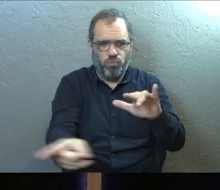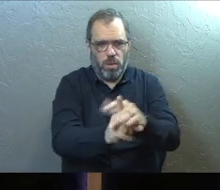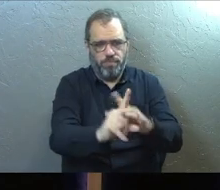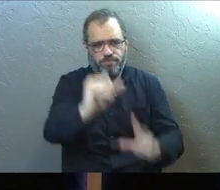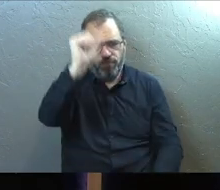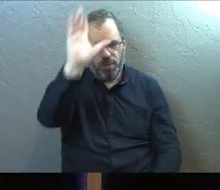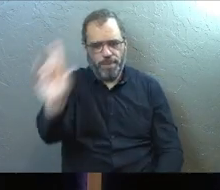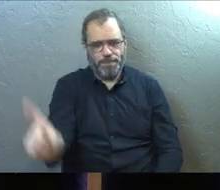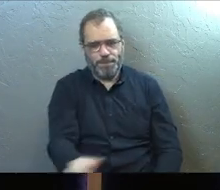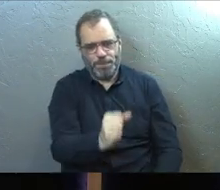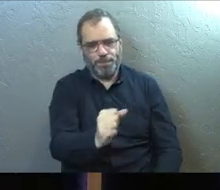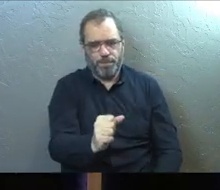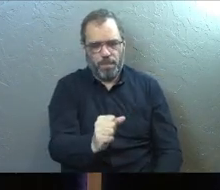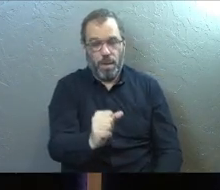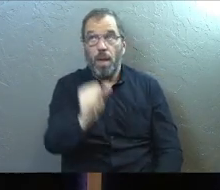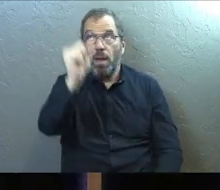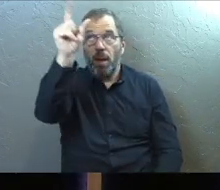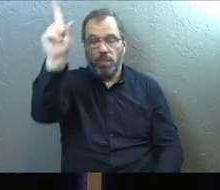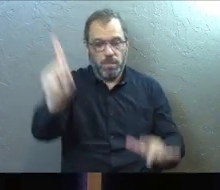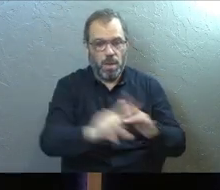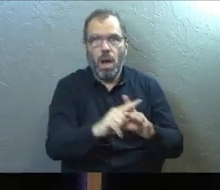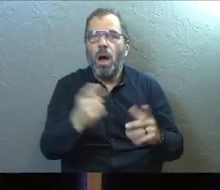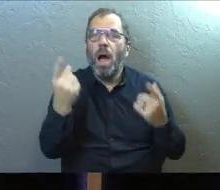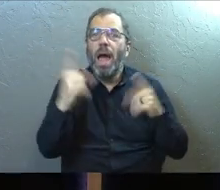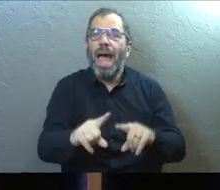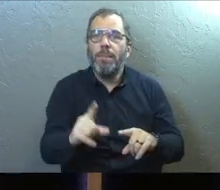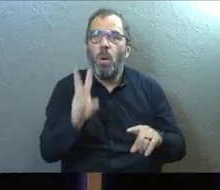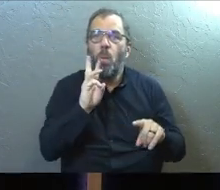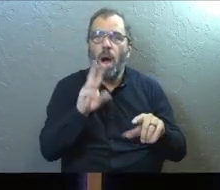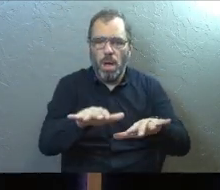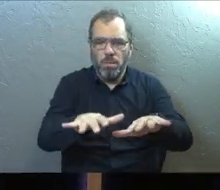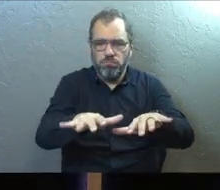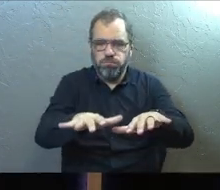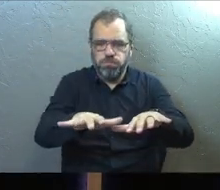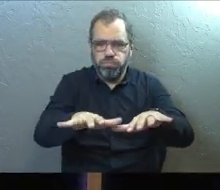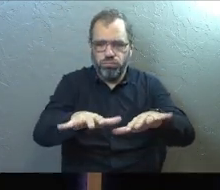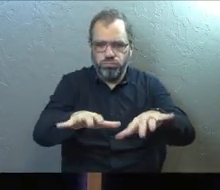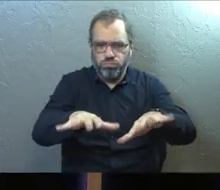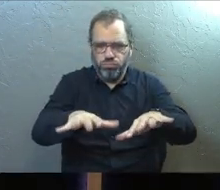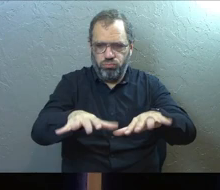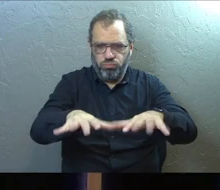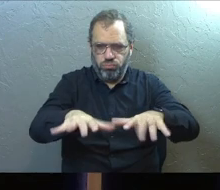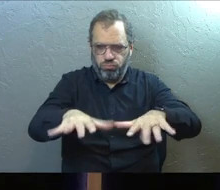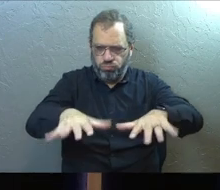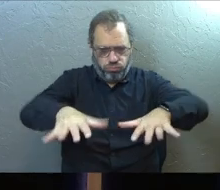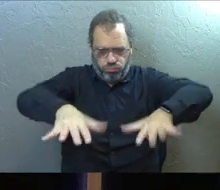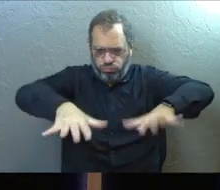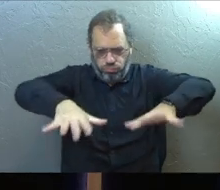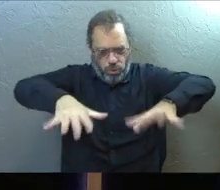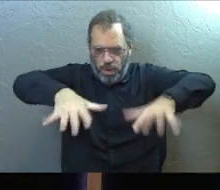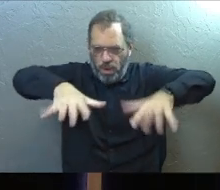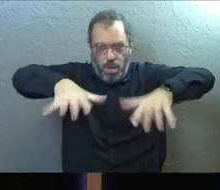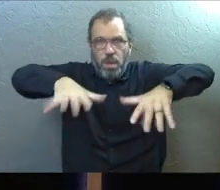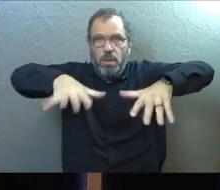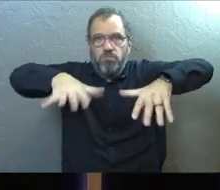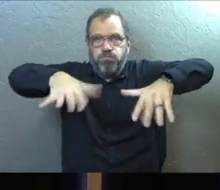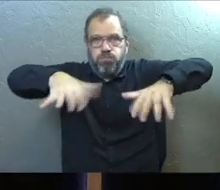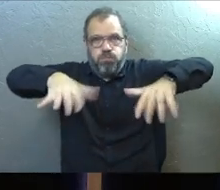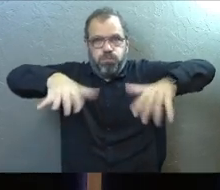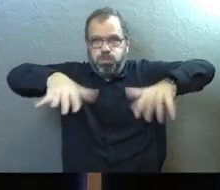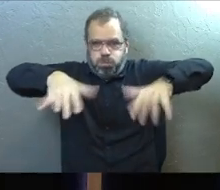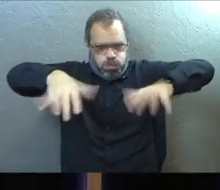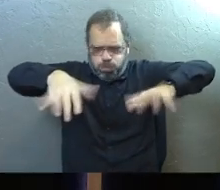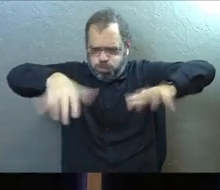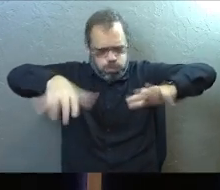up. And when God showed up, guess what happened to the water in the sea? It started to shake. The water